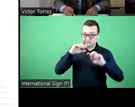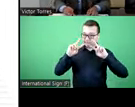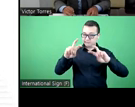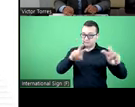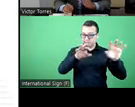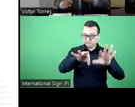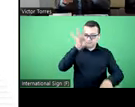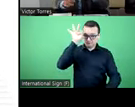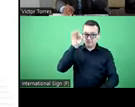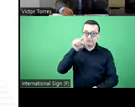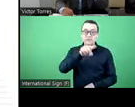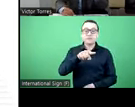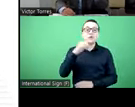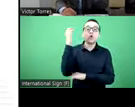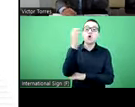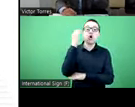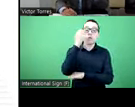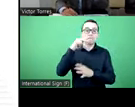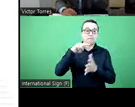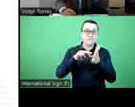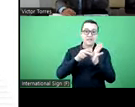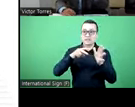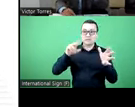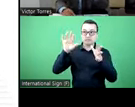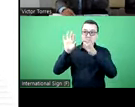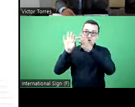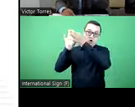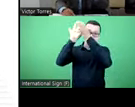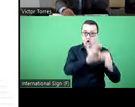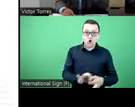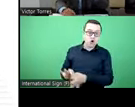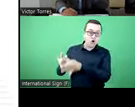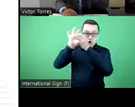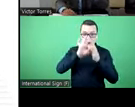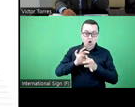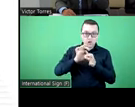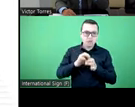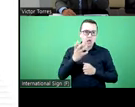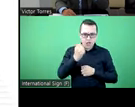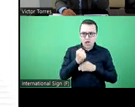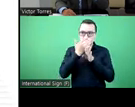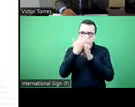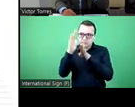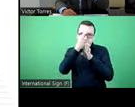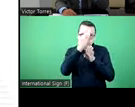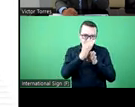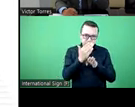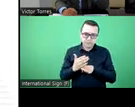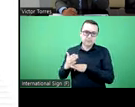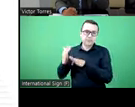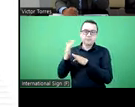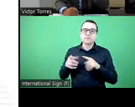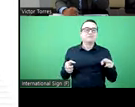point out is that Colombia is a unitarian state and decentralized unitarian state.